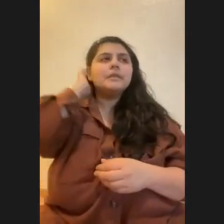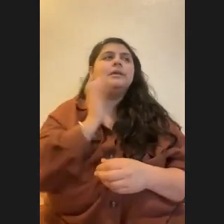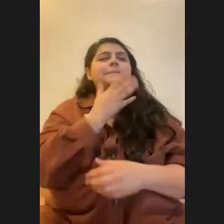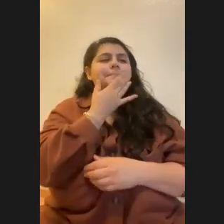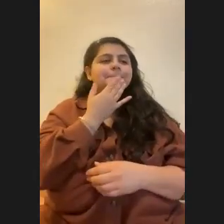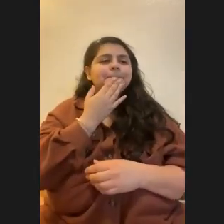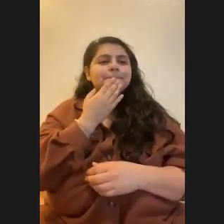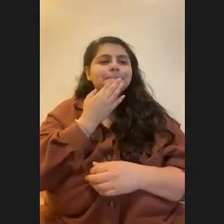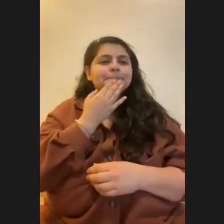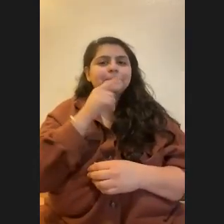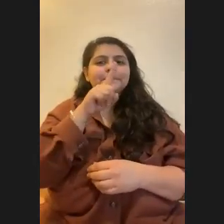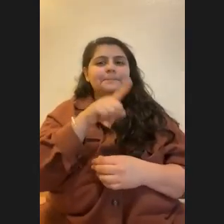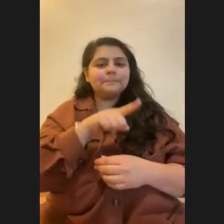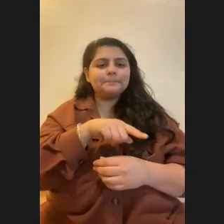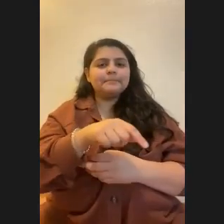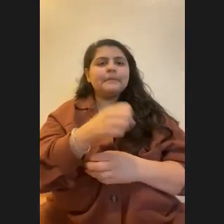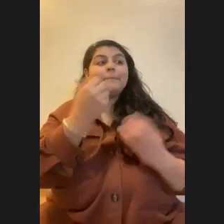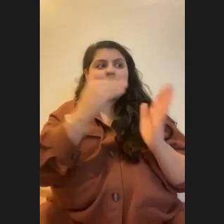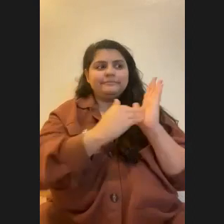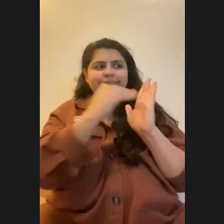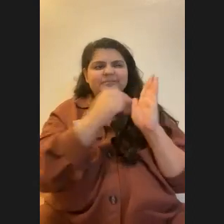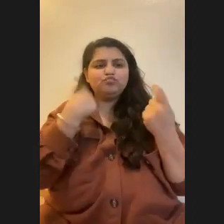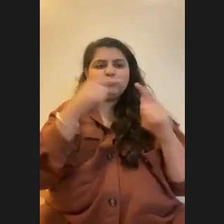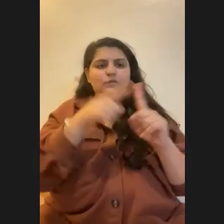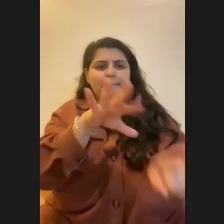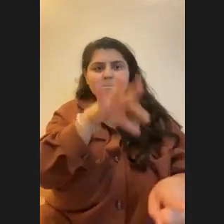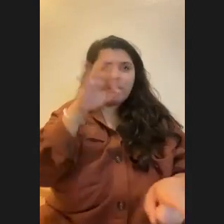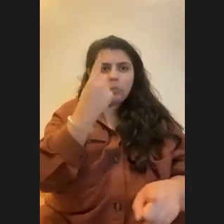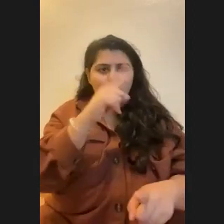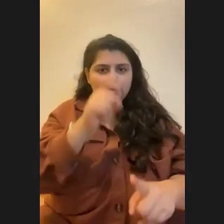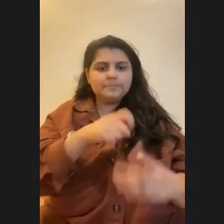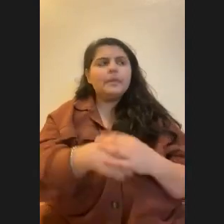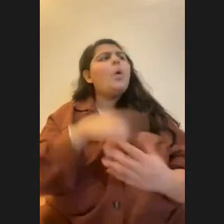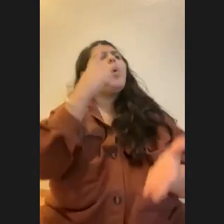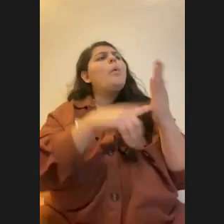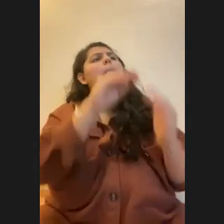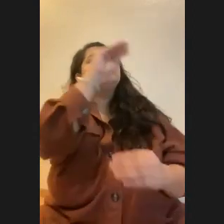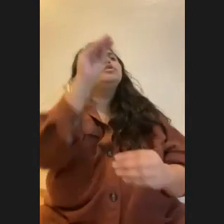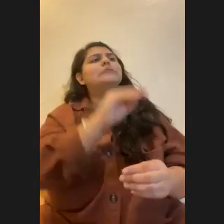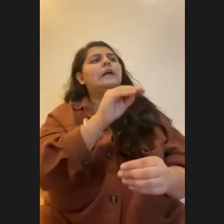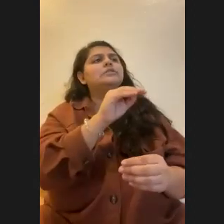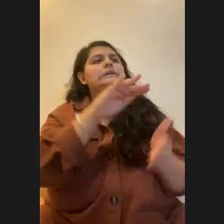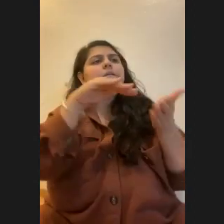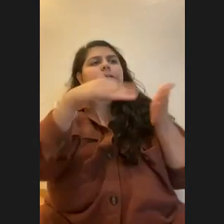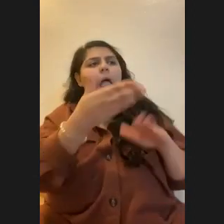Sorry. There's a lot of repeated questions. trying to pick one out. What percentage of coral is dying or bleaching per year?